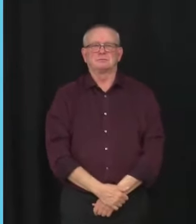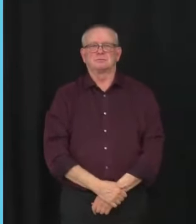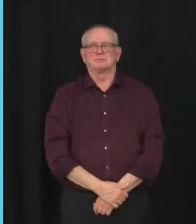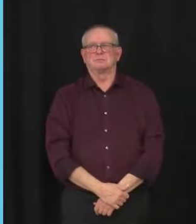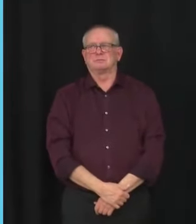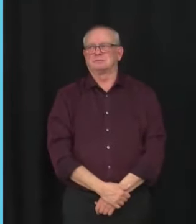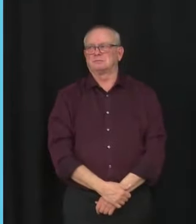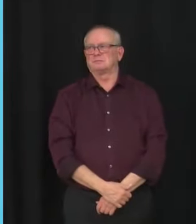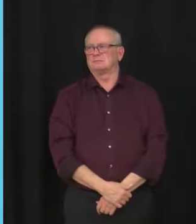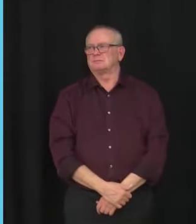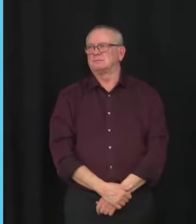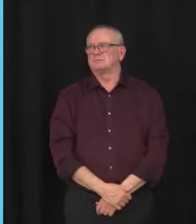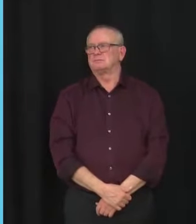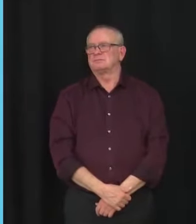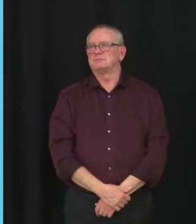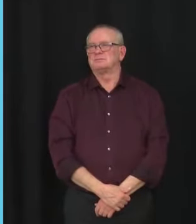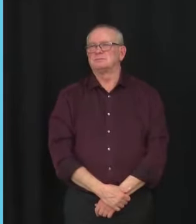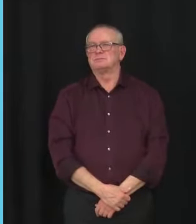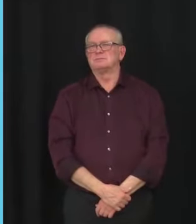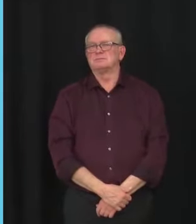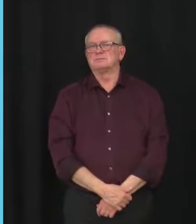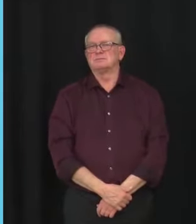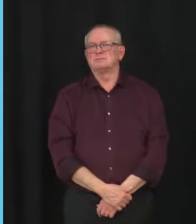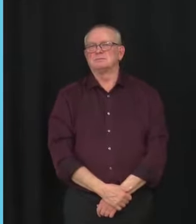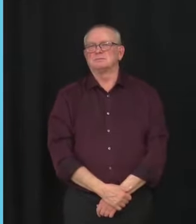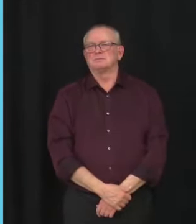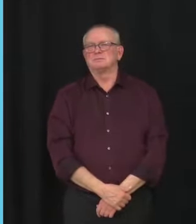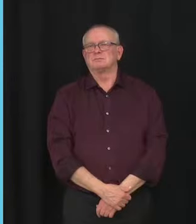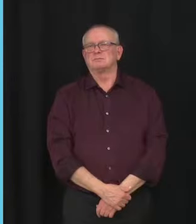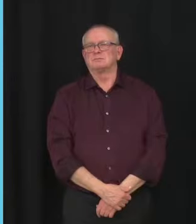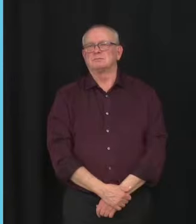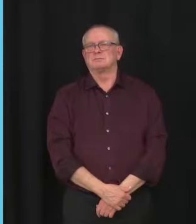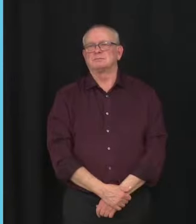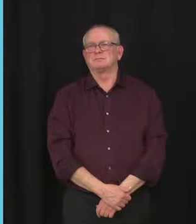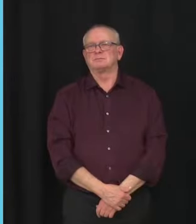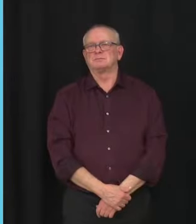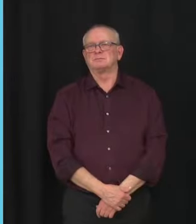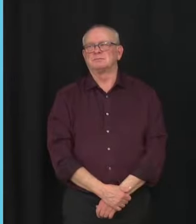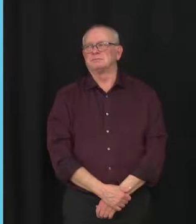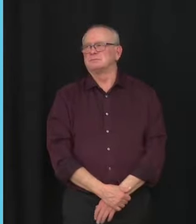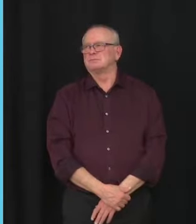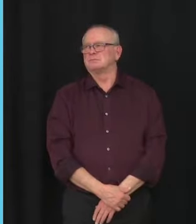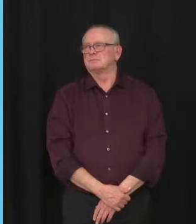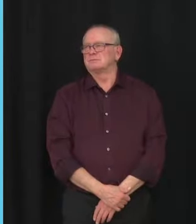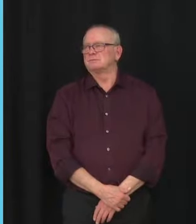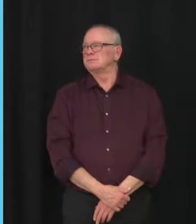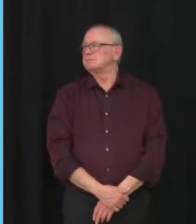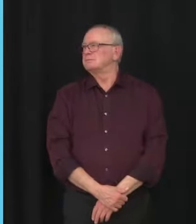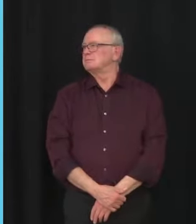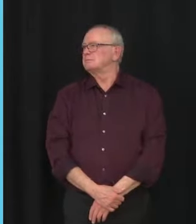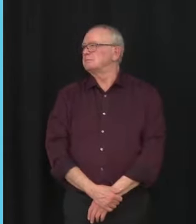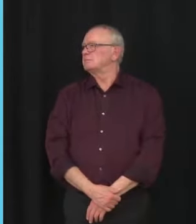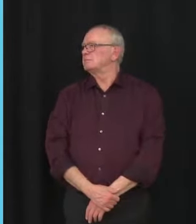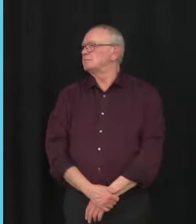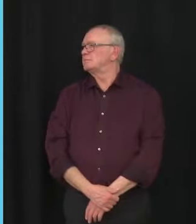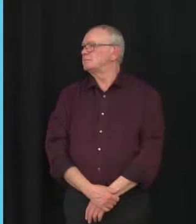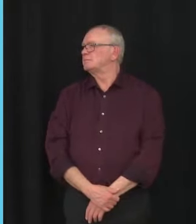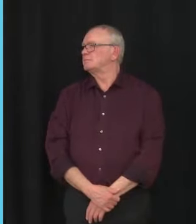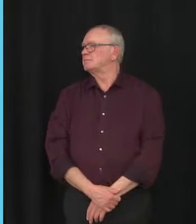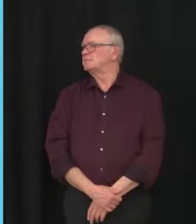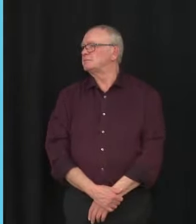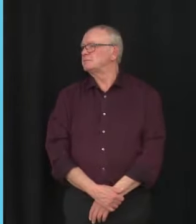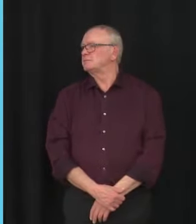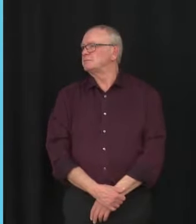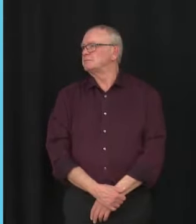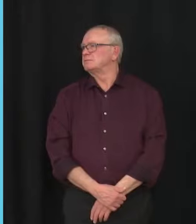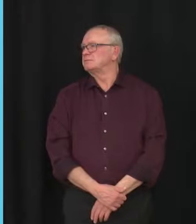it was the decision of President Biden that was the insult towards Canada with a veto of a project that the